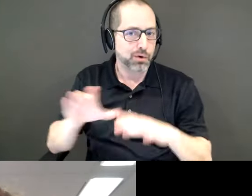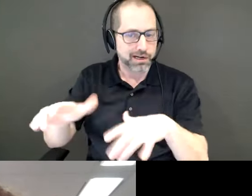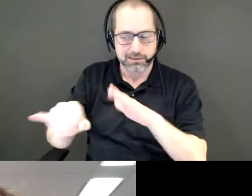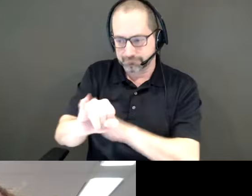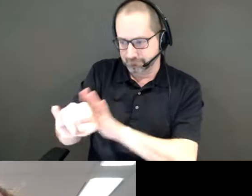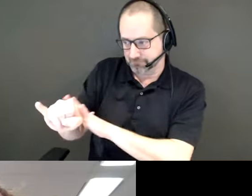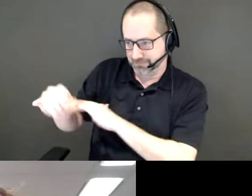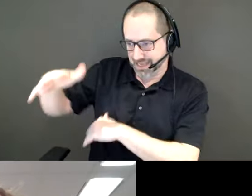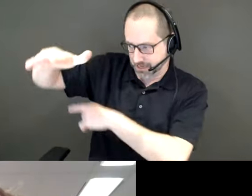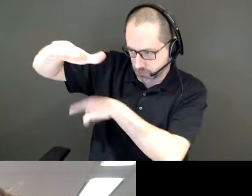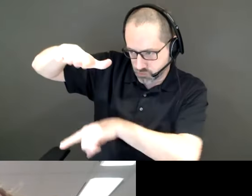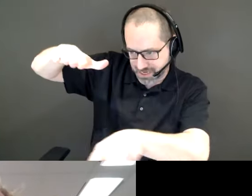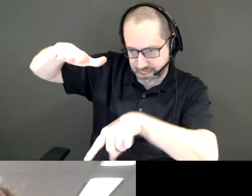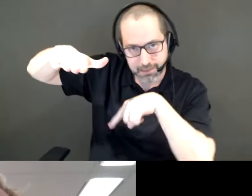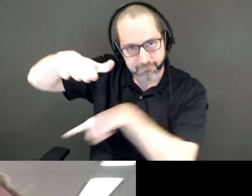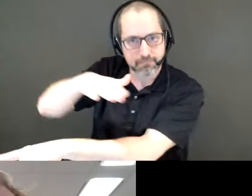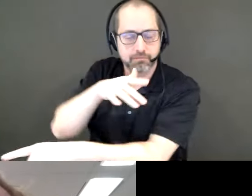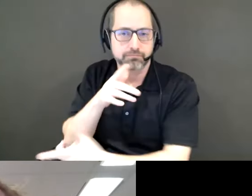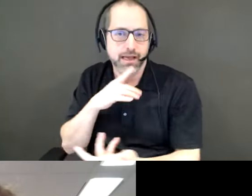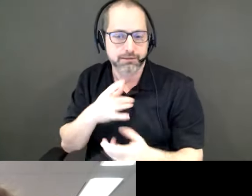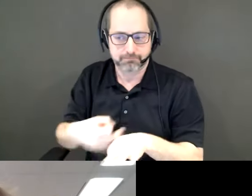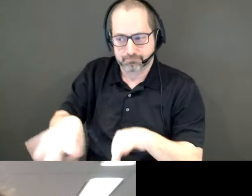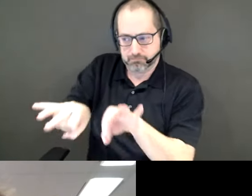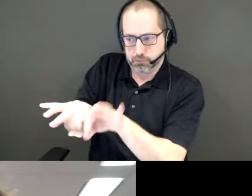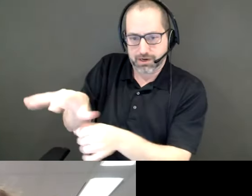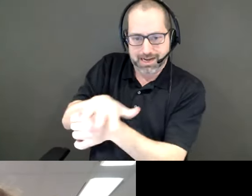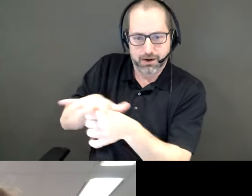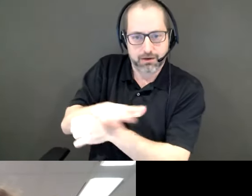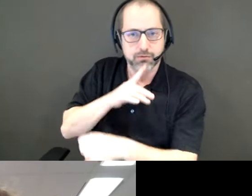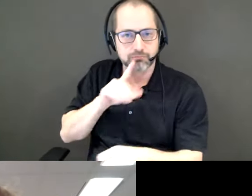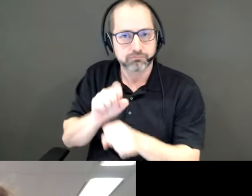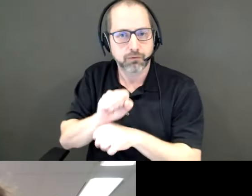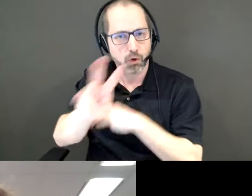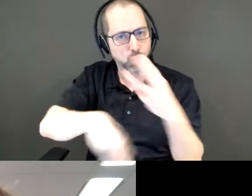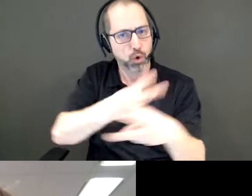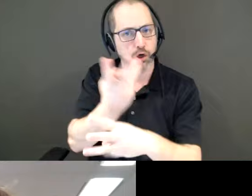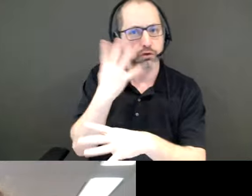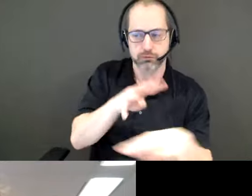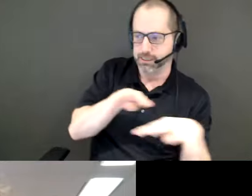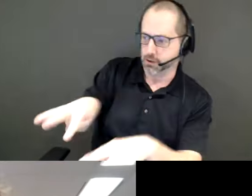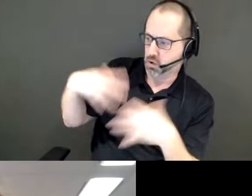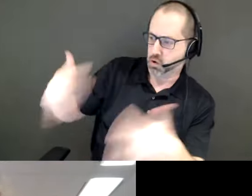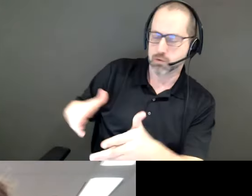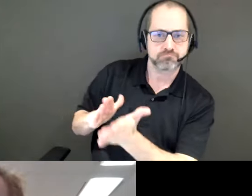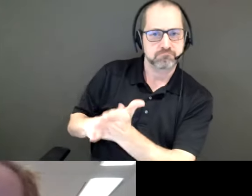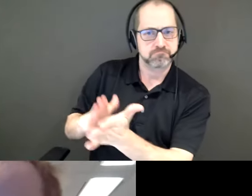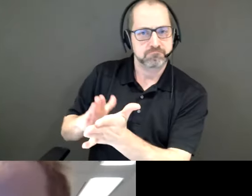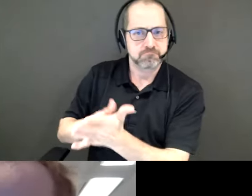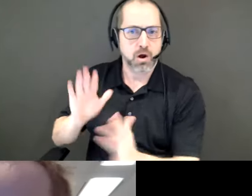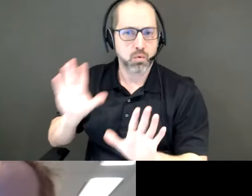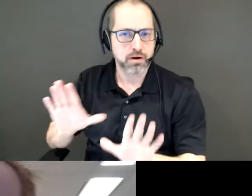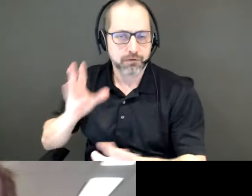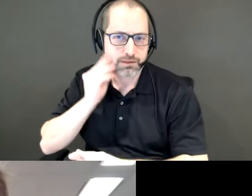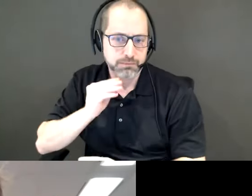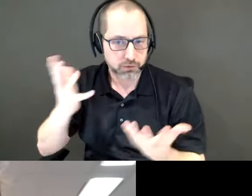priority in terms of who want to provide a world-class waterfront experience over time. And we are adding, since we're fortunate to have so much